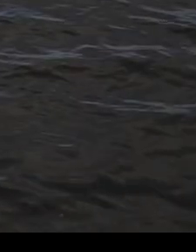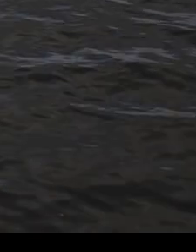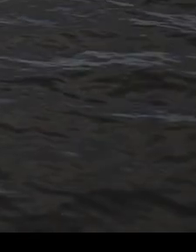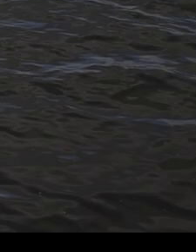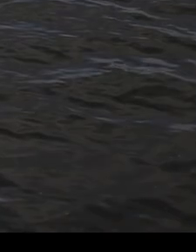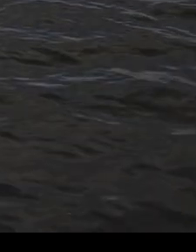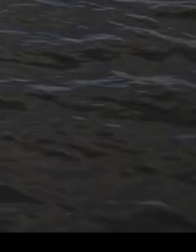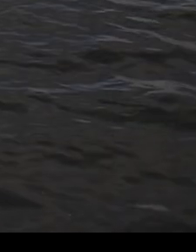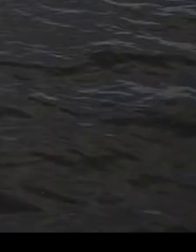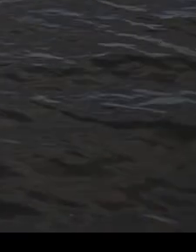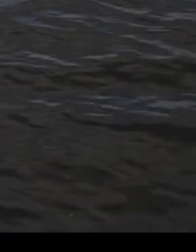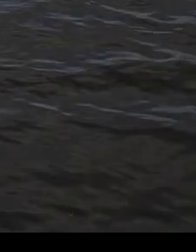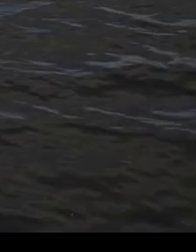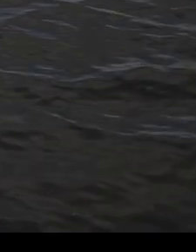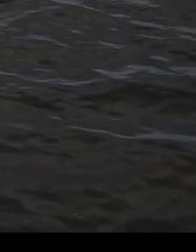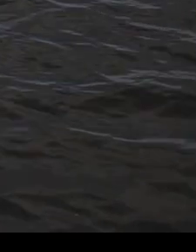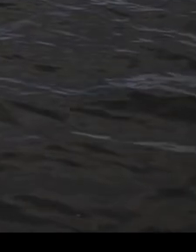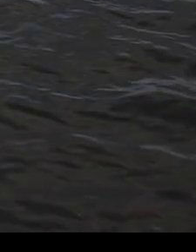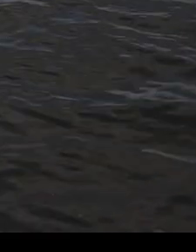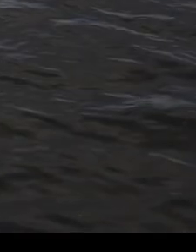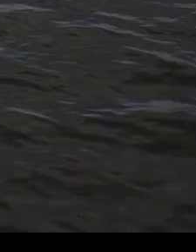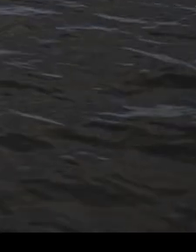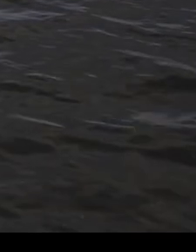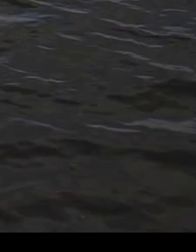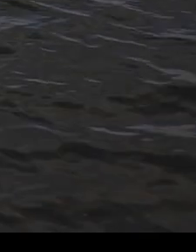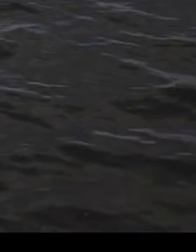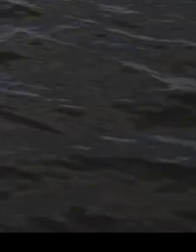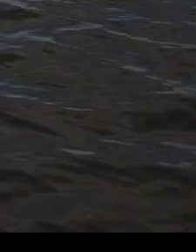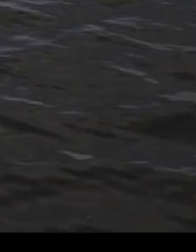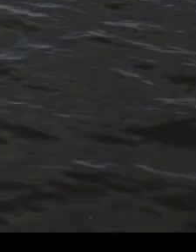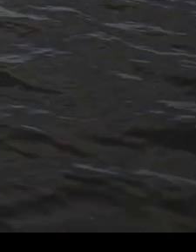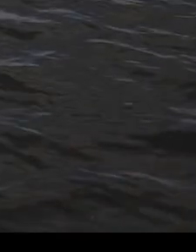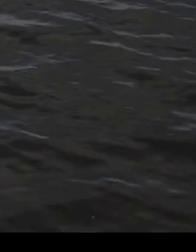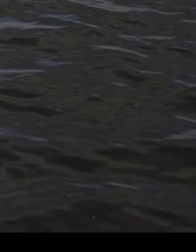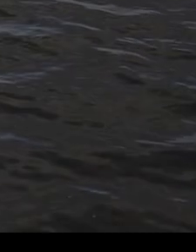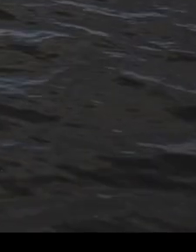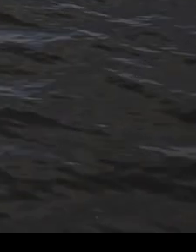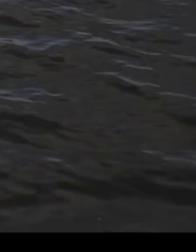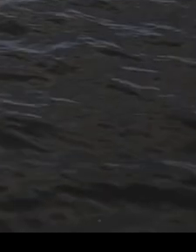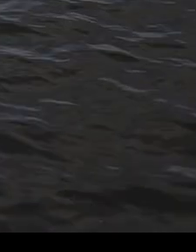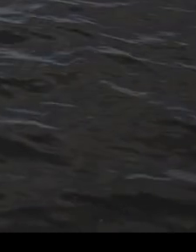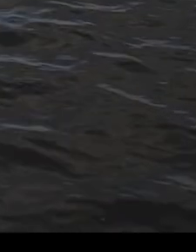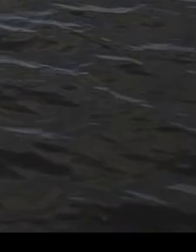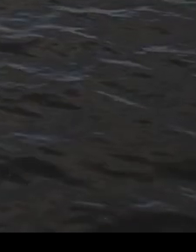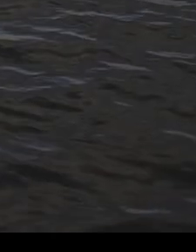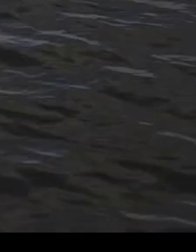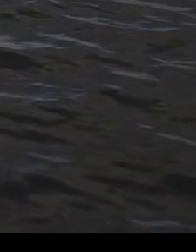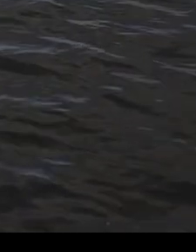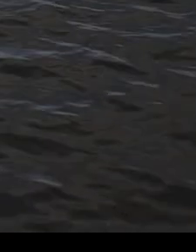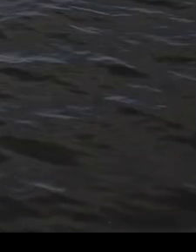and Maker, Lucy Hughes. Dress Design and Maker, Madeleine Gray.